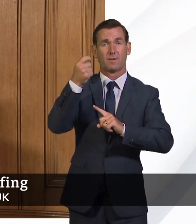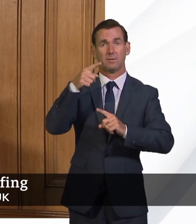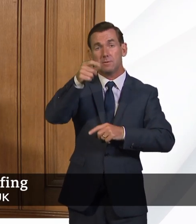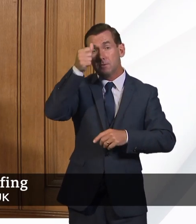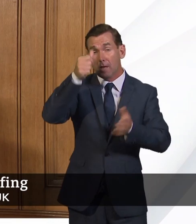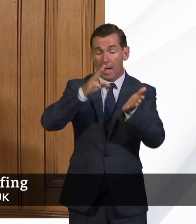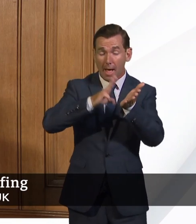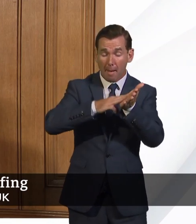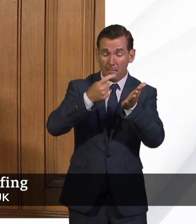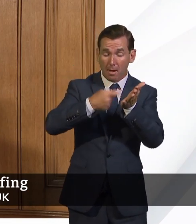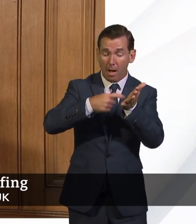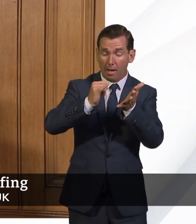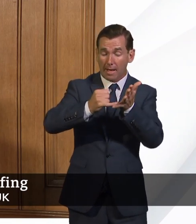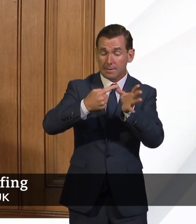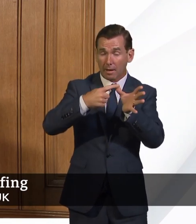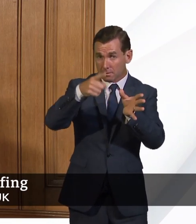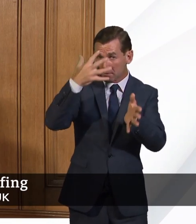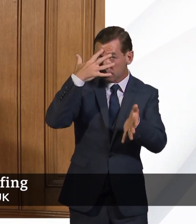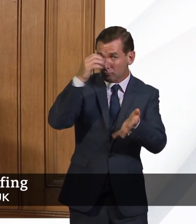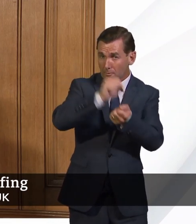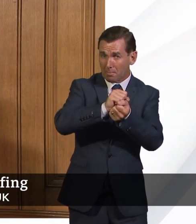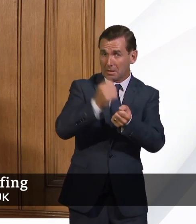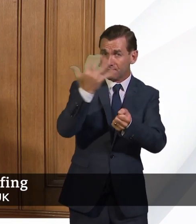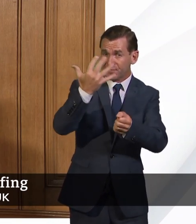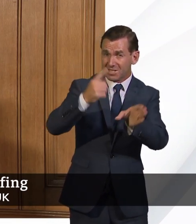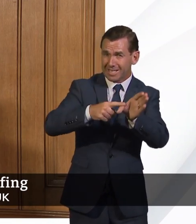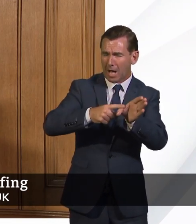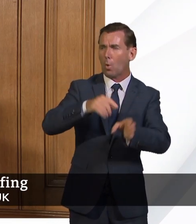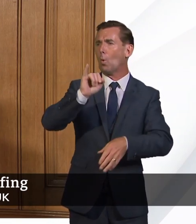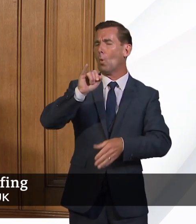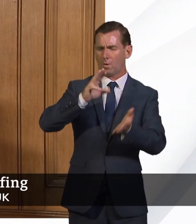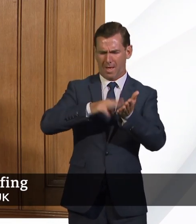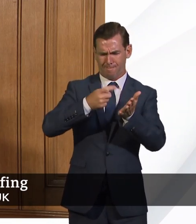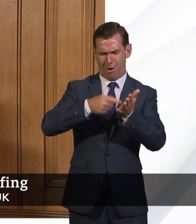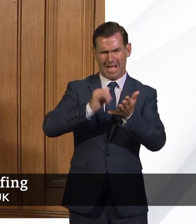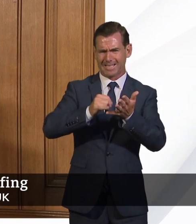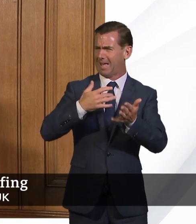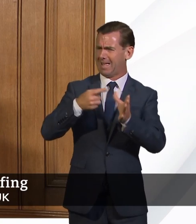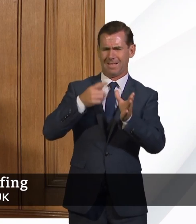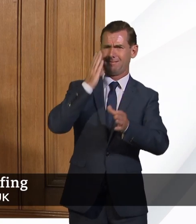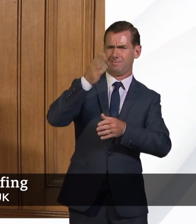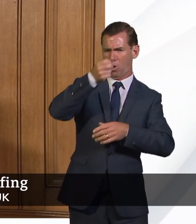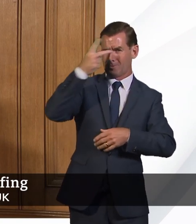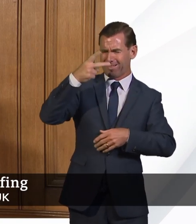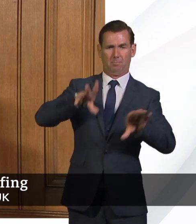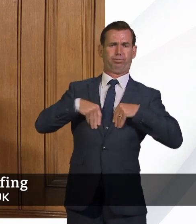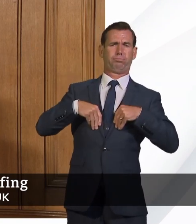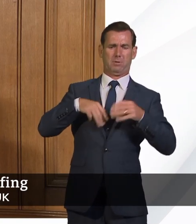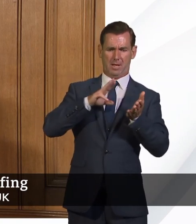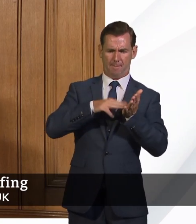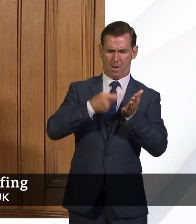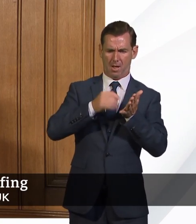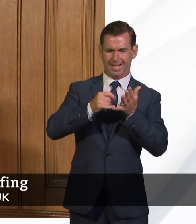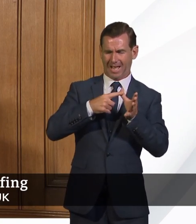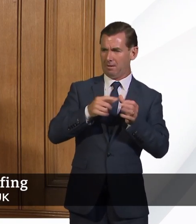MRSA. If you go back 15 years ago, that was common to see people infected with MRSA in the blood, in hospitals,